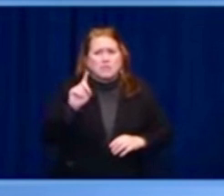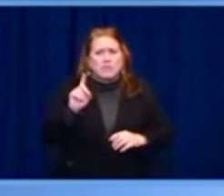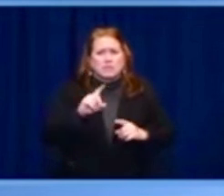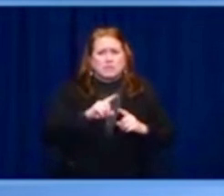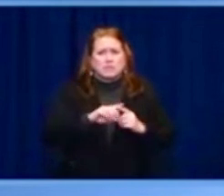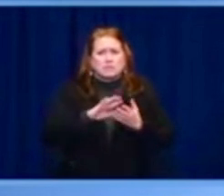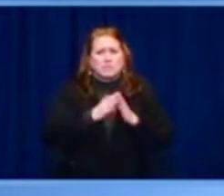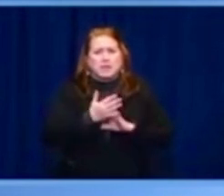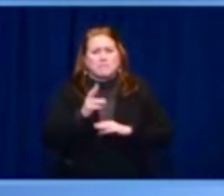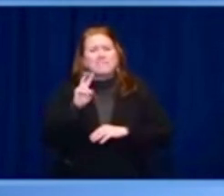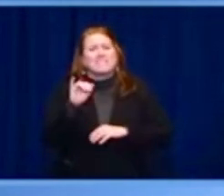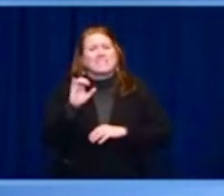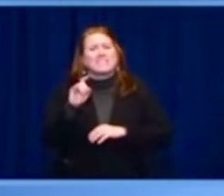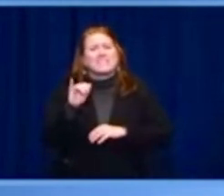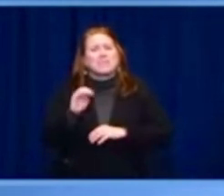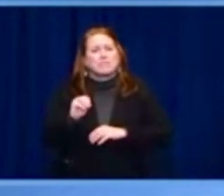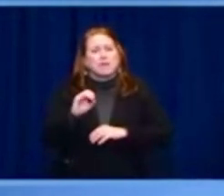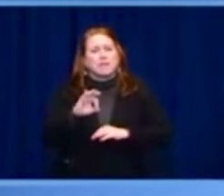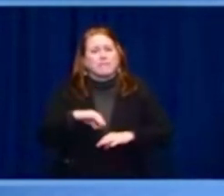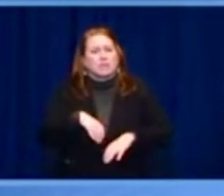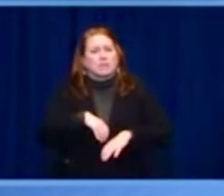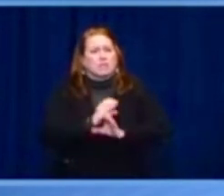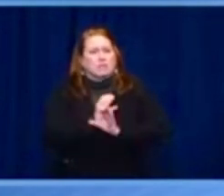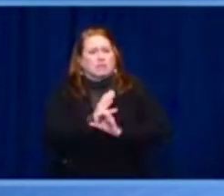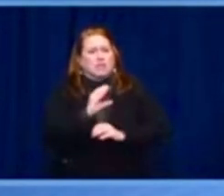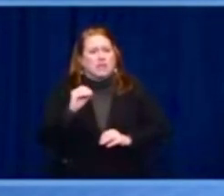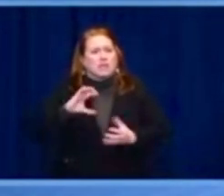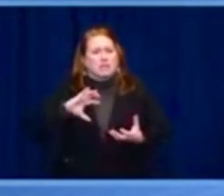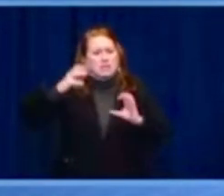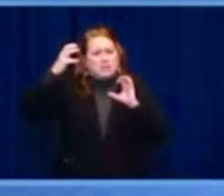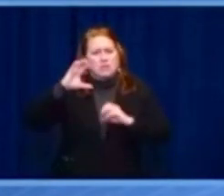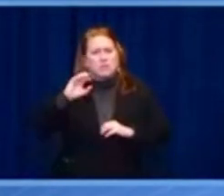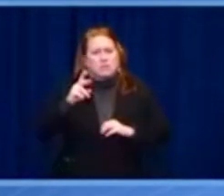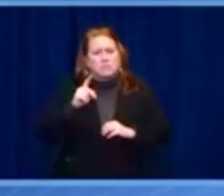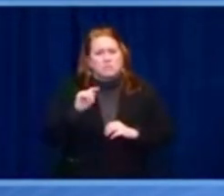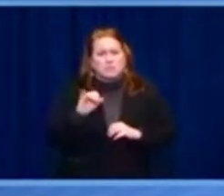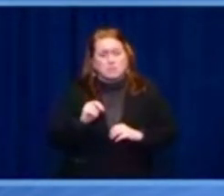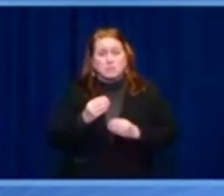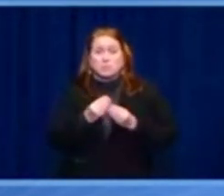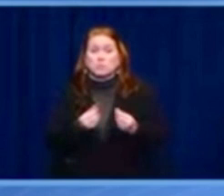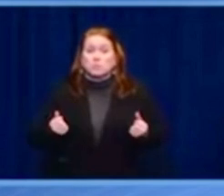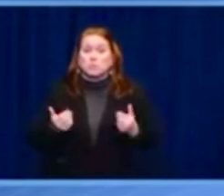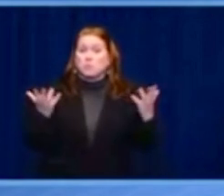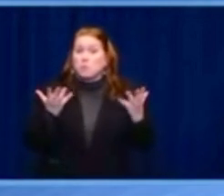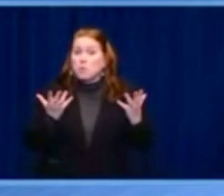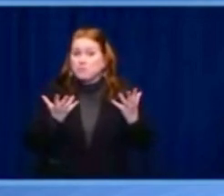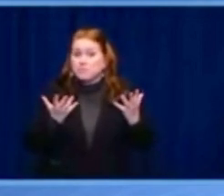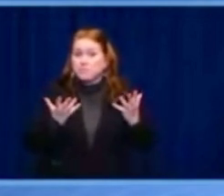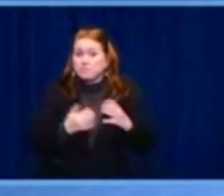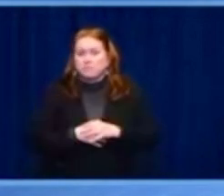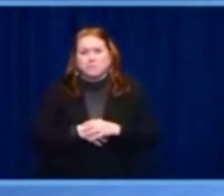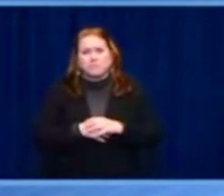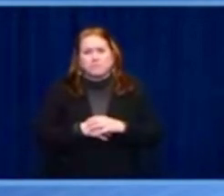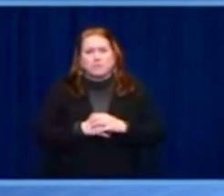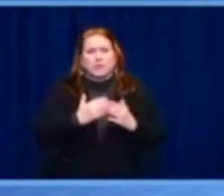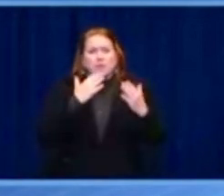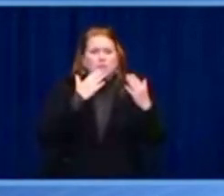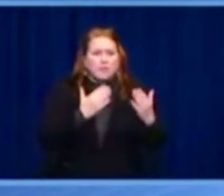represented at this summit understood that this was an aggression not just against Ukraine,